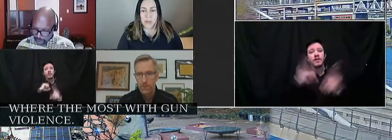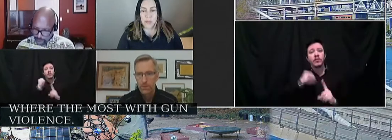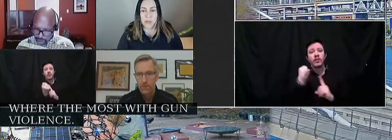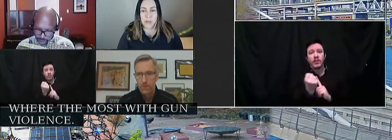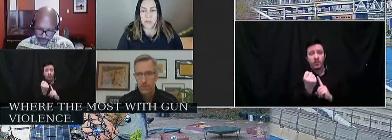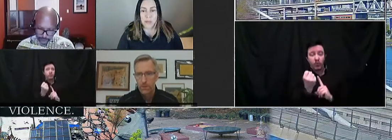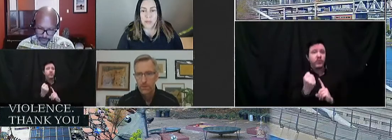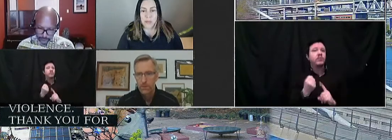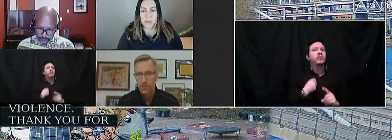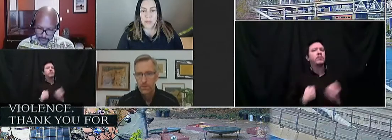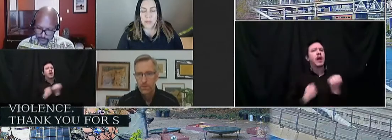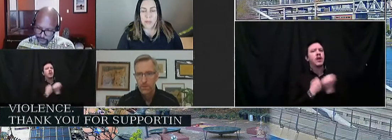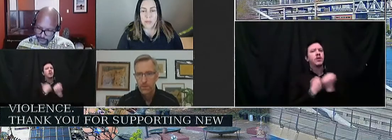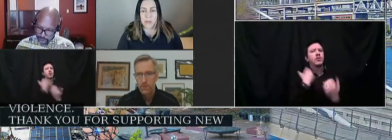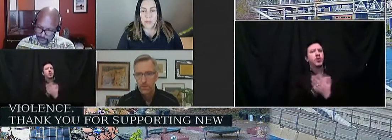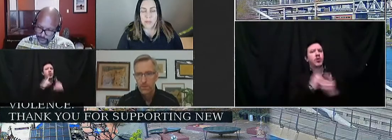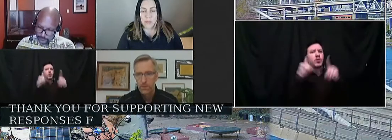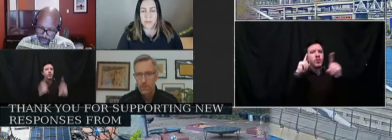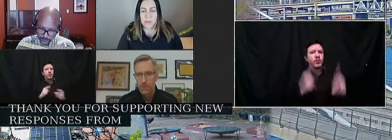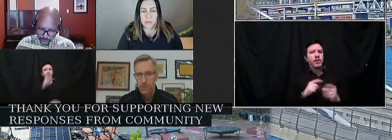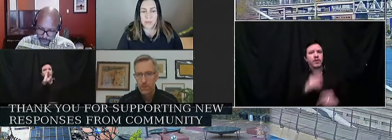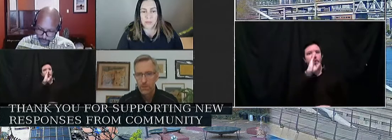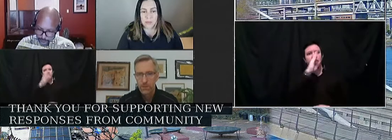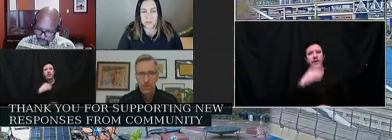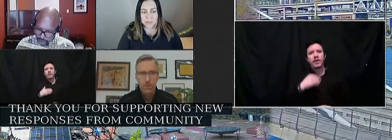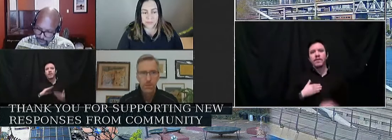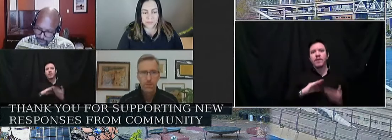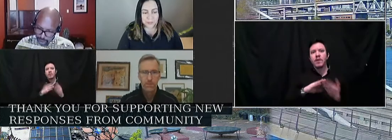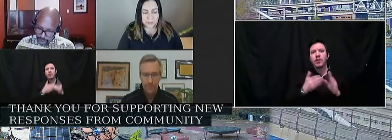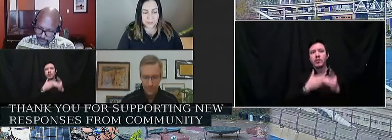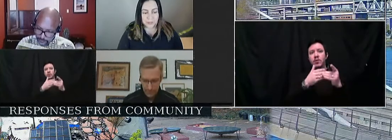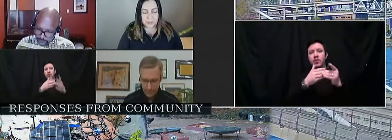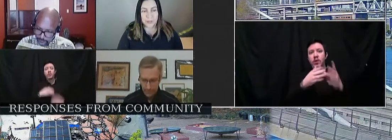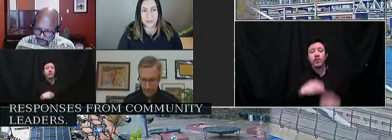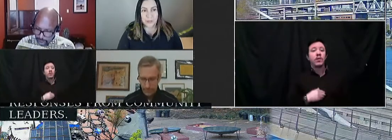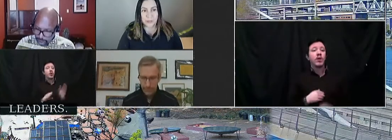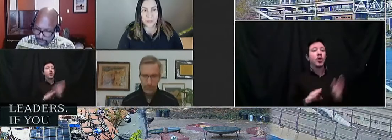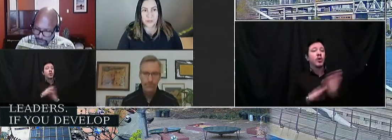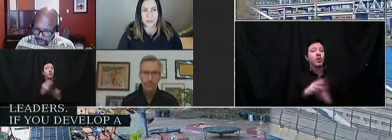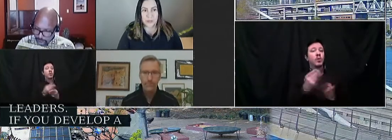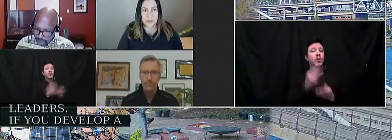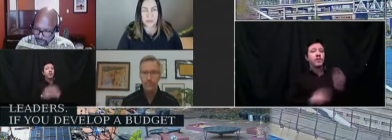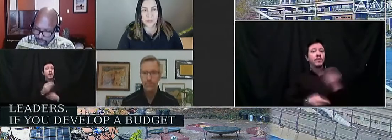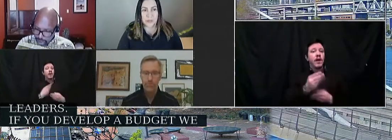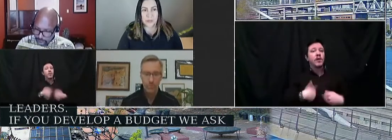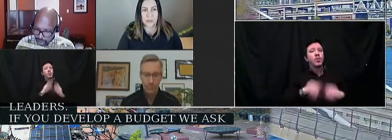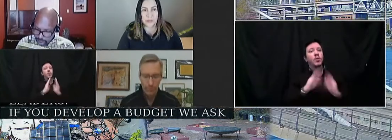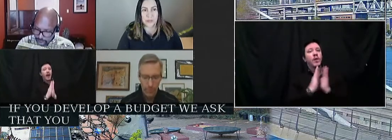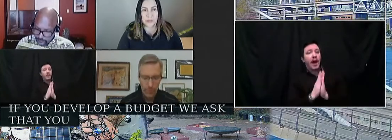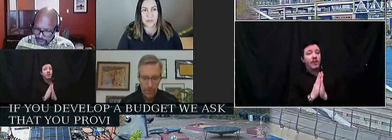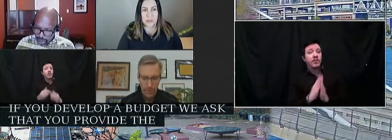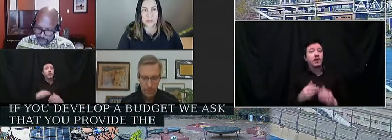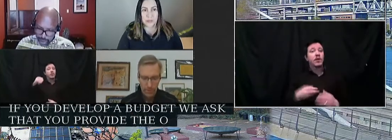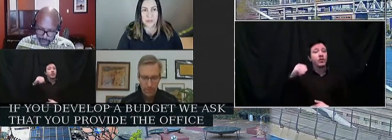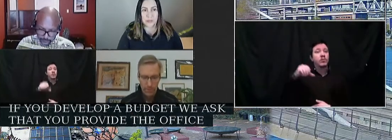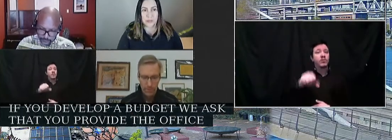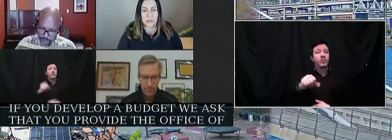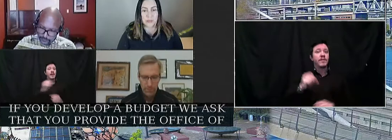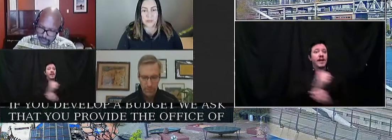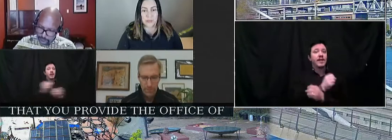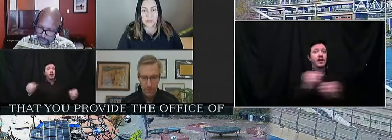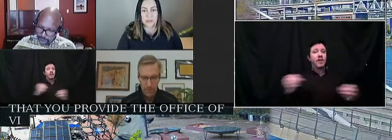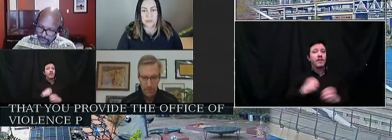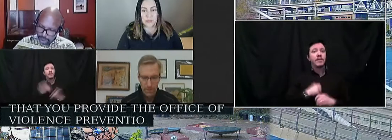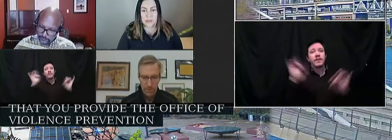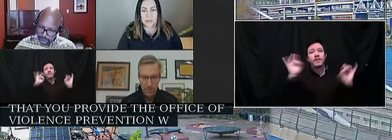responses from community leaders. If you develop the youth of budget, we ask that you provide the Office of Violence Prevention with ongoing support